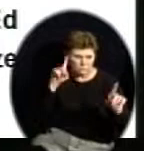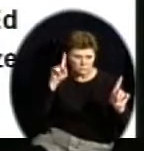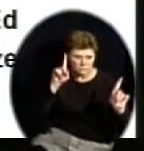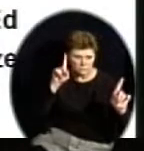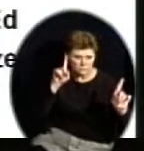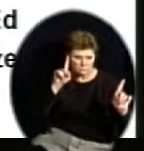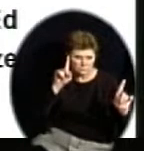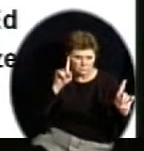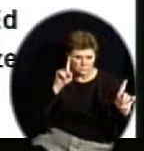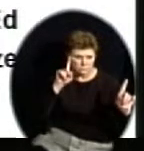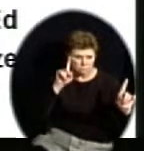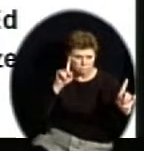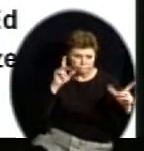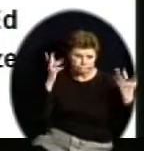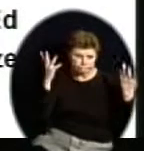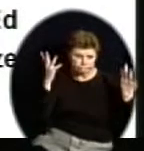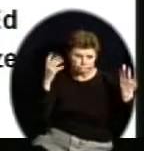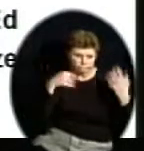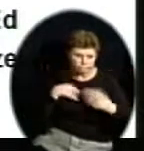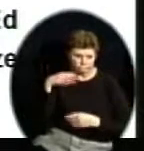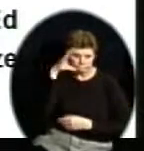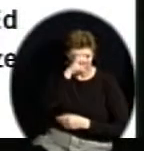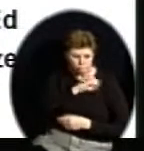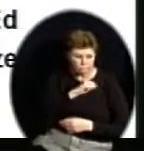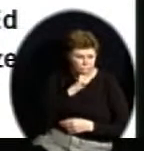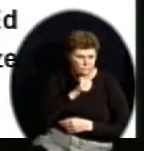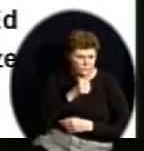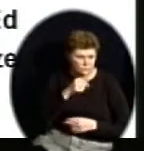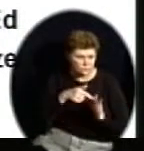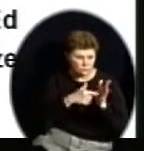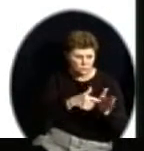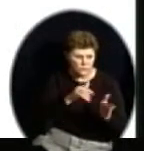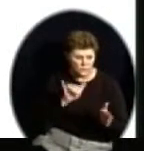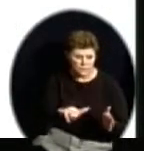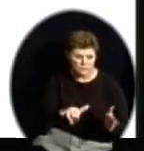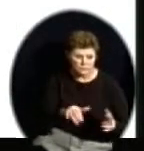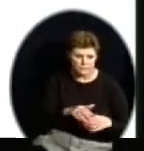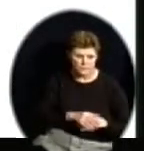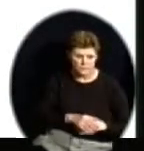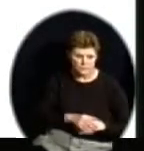Oh, I guess they didn't show up. Let me go back and see if we can maybe get them.